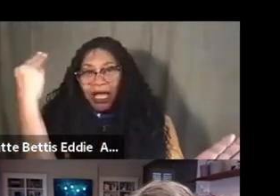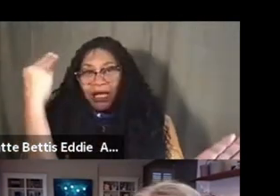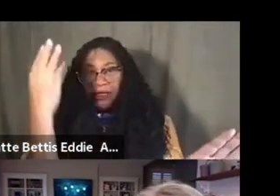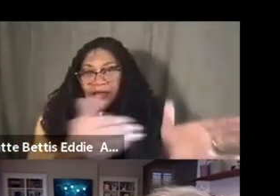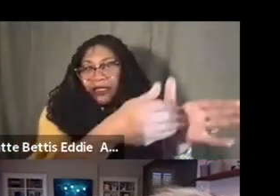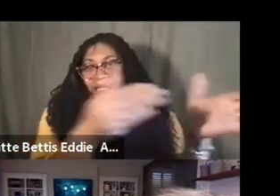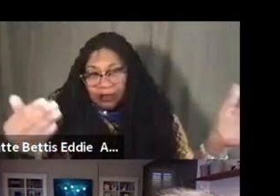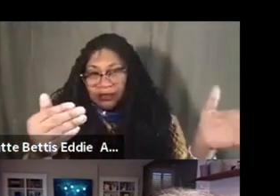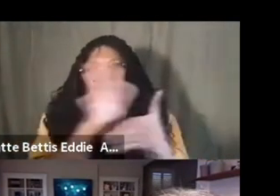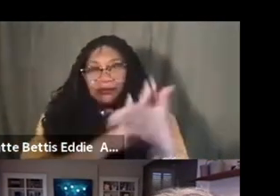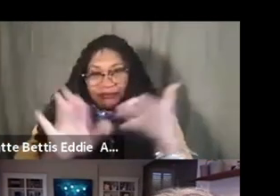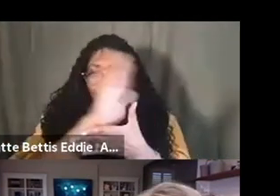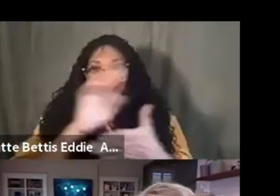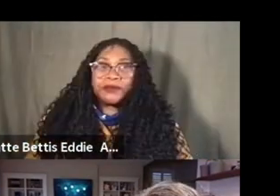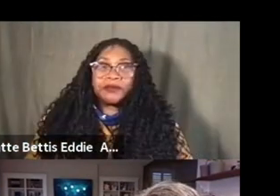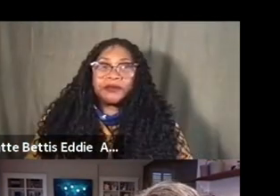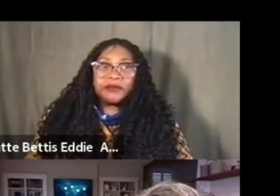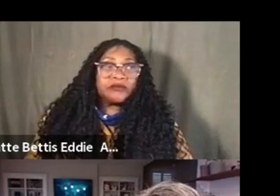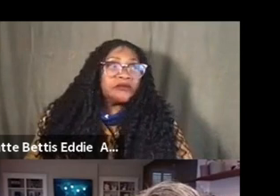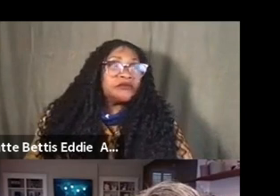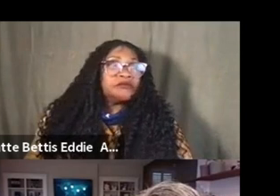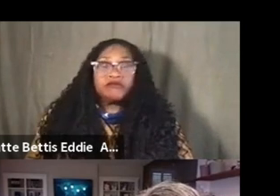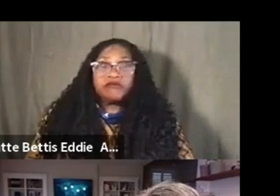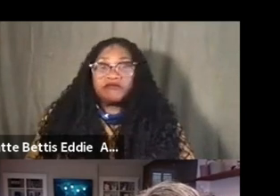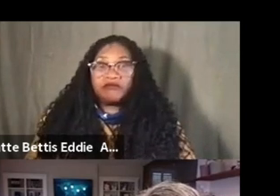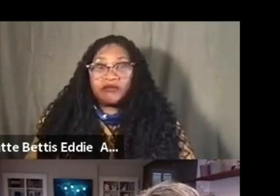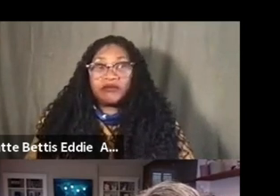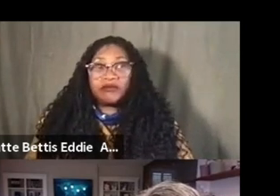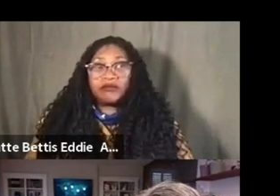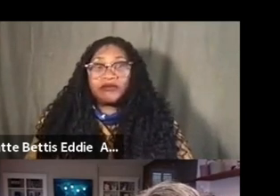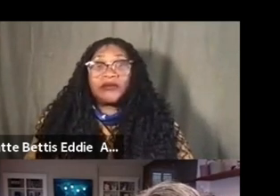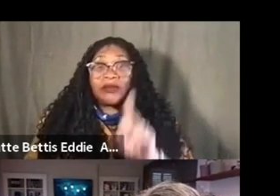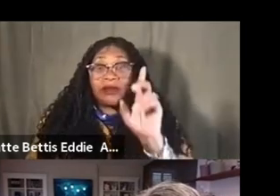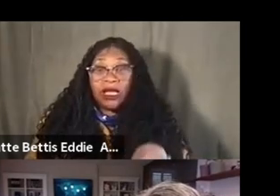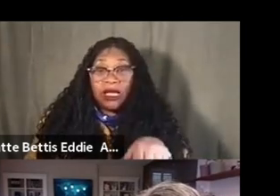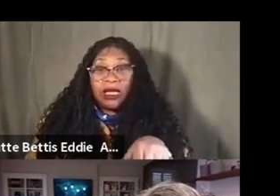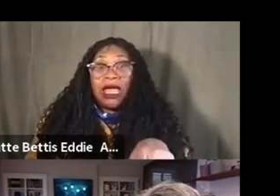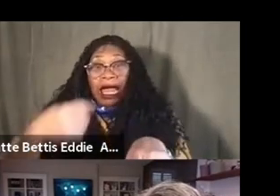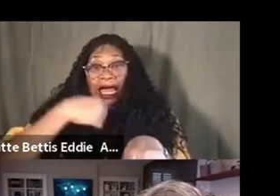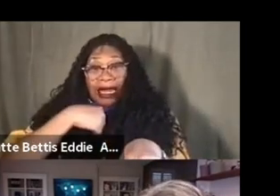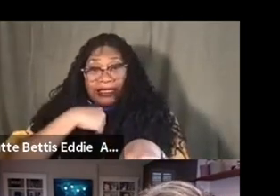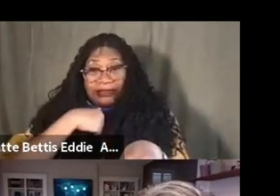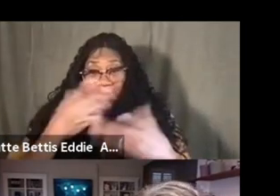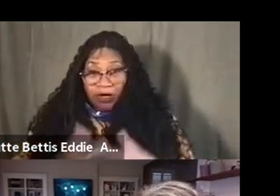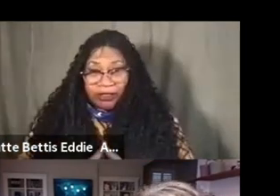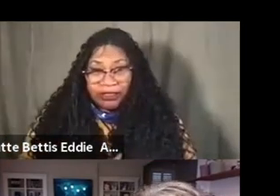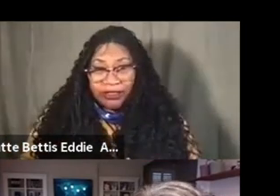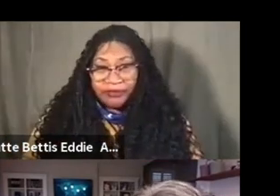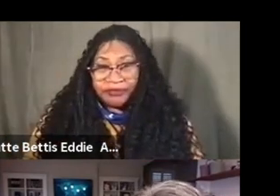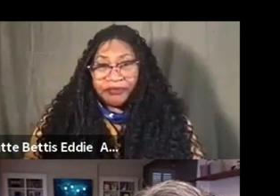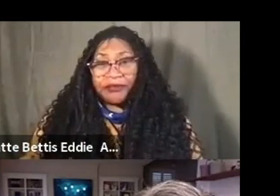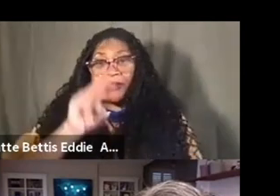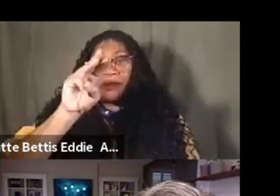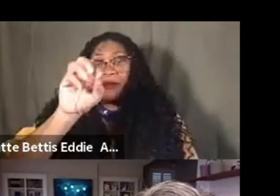how we, how you, how we keep going. Sure, I can start, Latanya, um, you know, just to start us off,